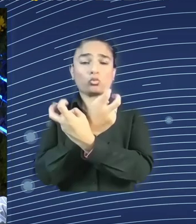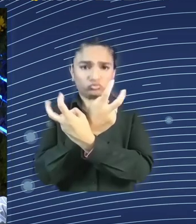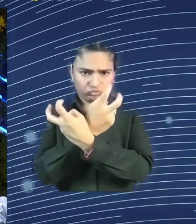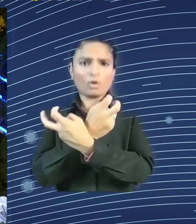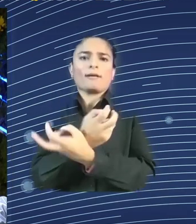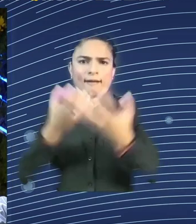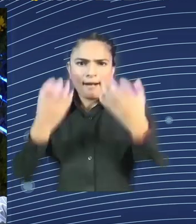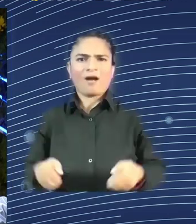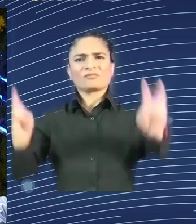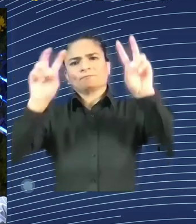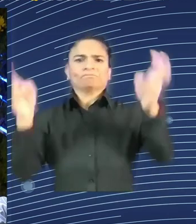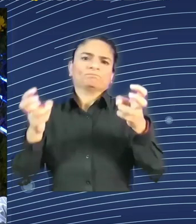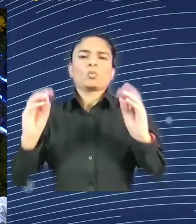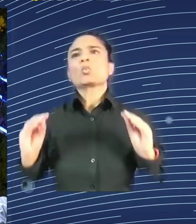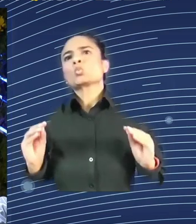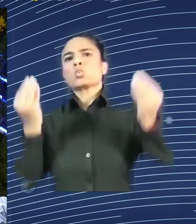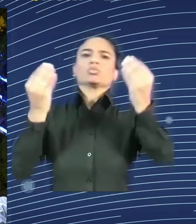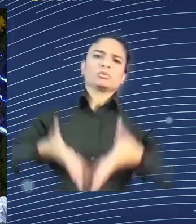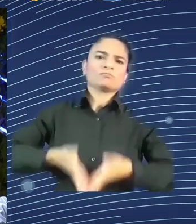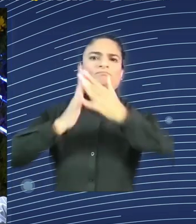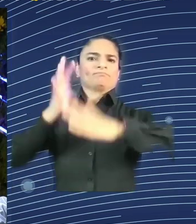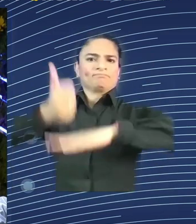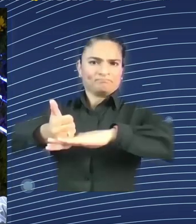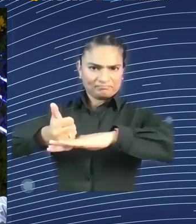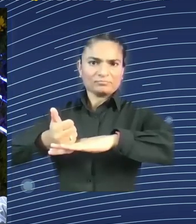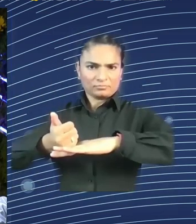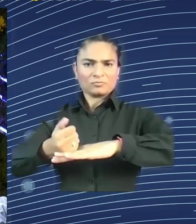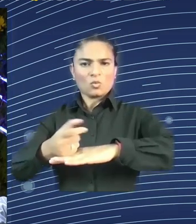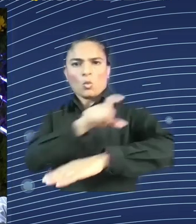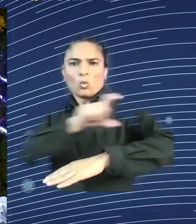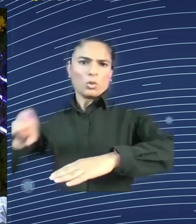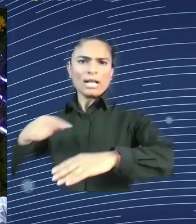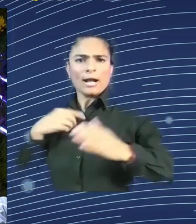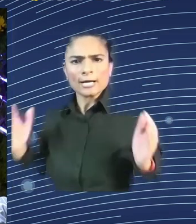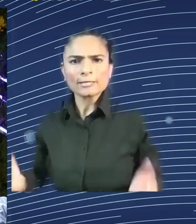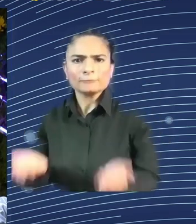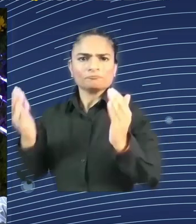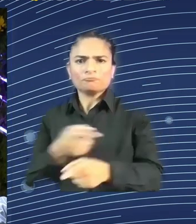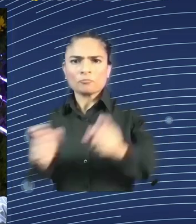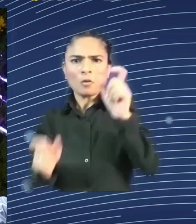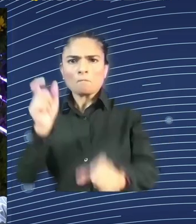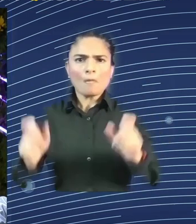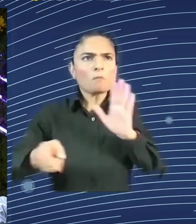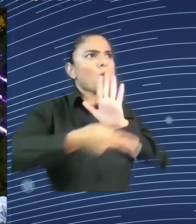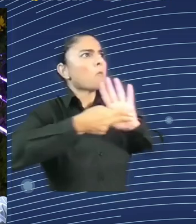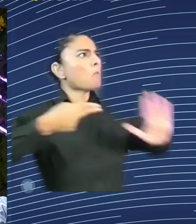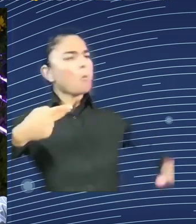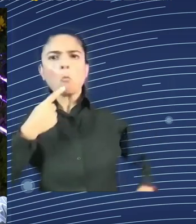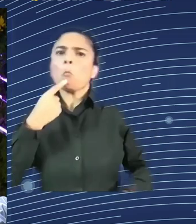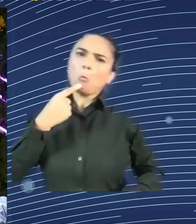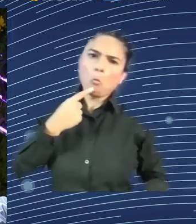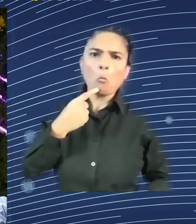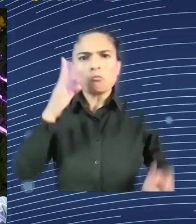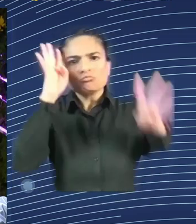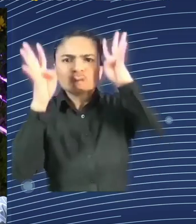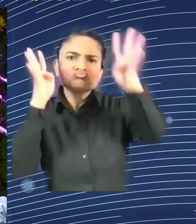the first time, they get into the experience of what it means to actually drive their own solutions, to take on responsibility